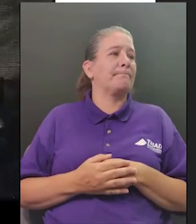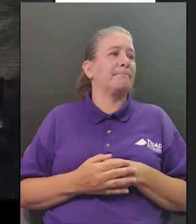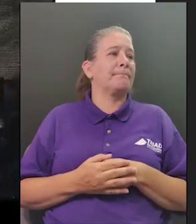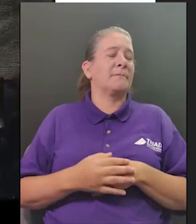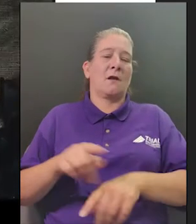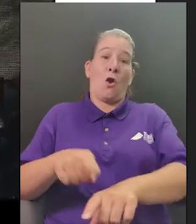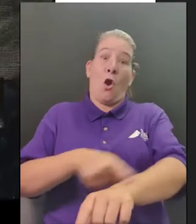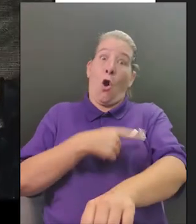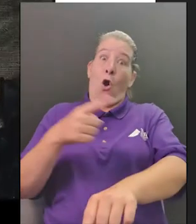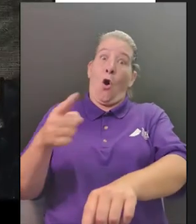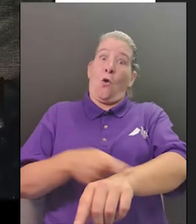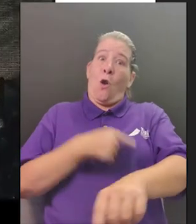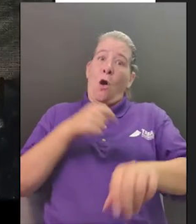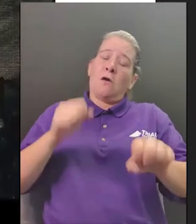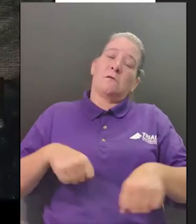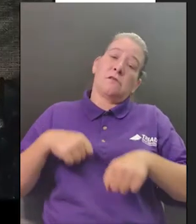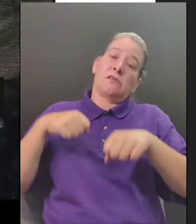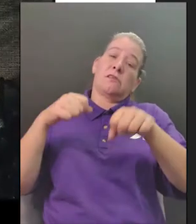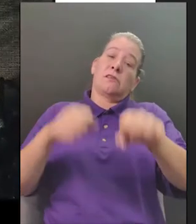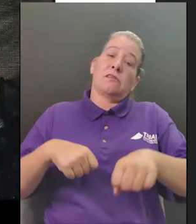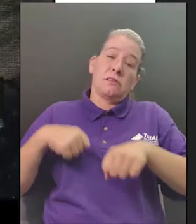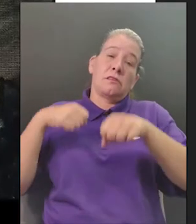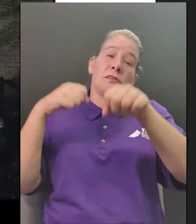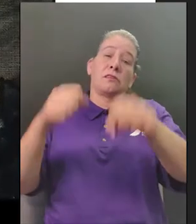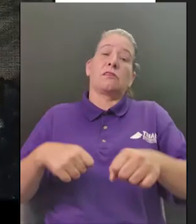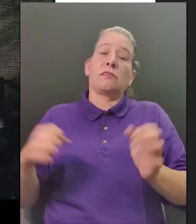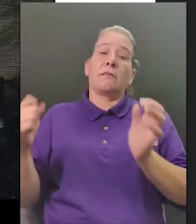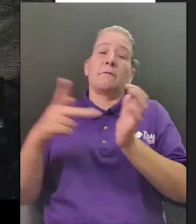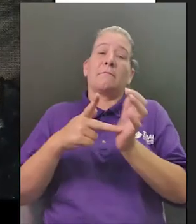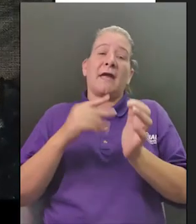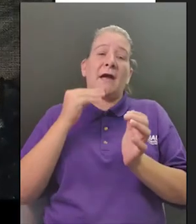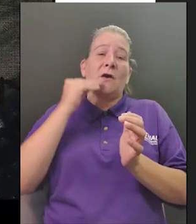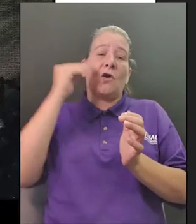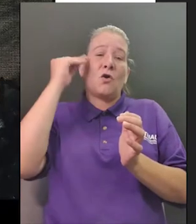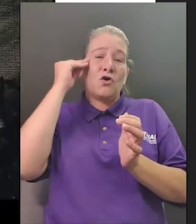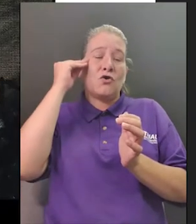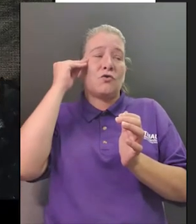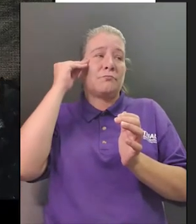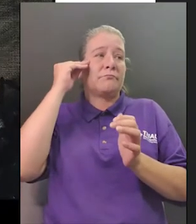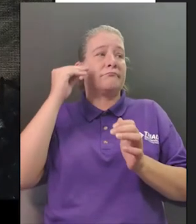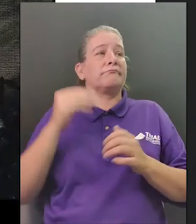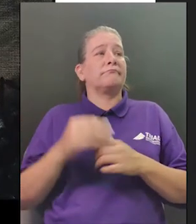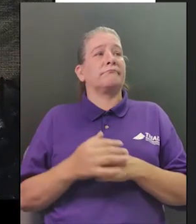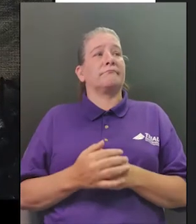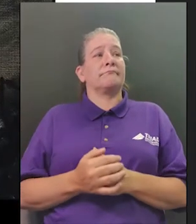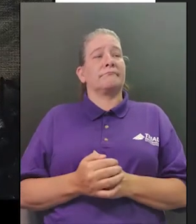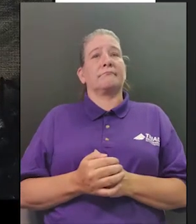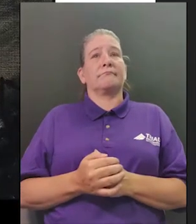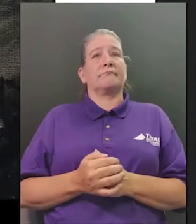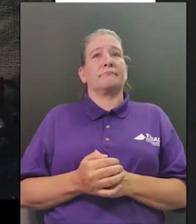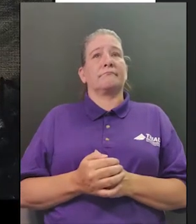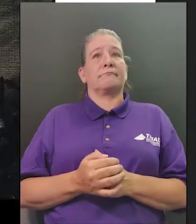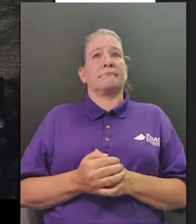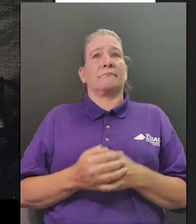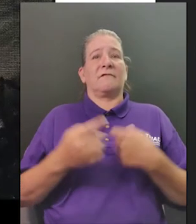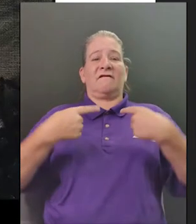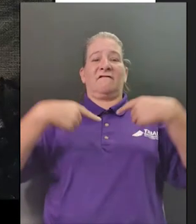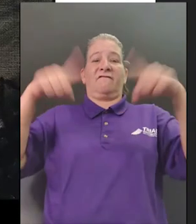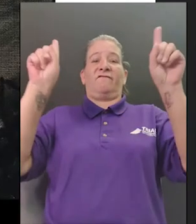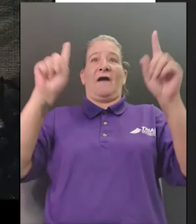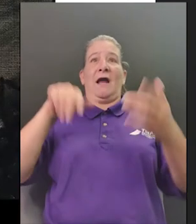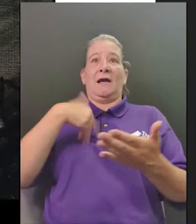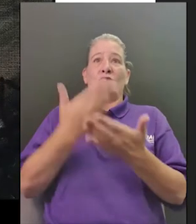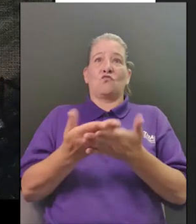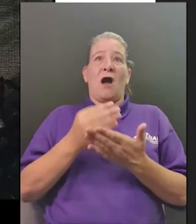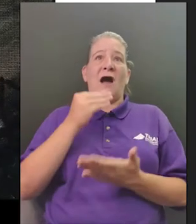at last she reached the londington farm sibyl pulled star to a halt groups of men were forming